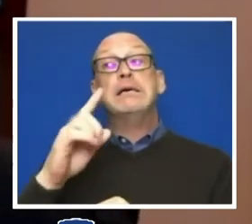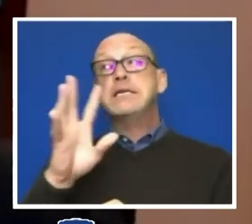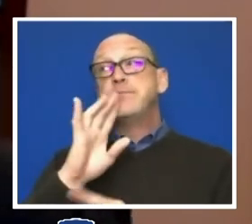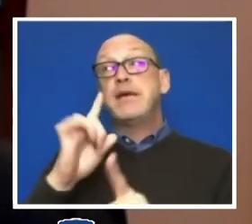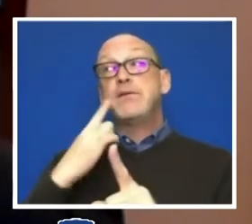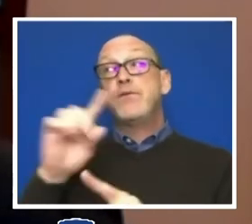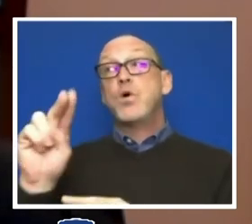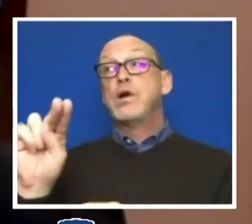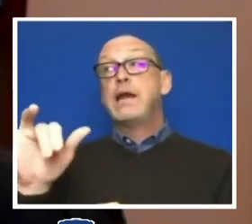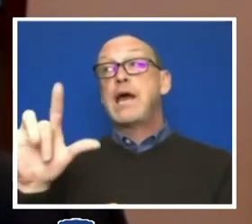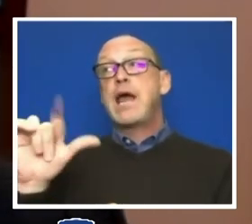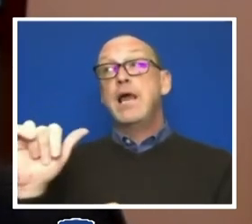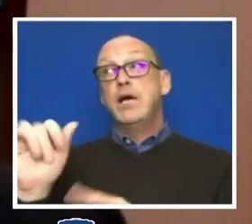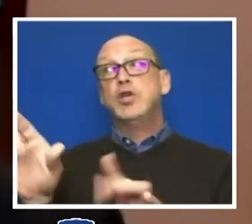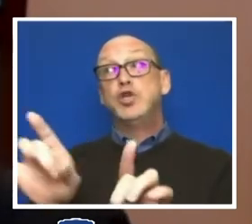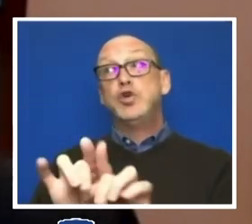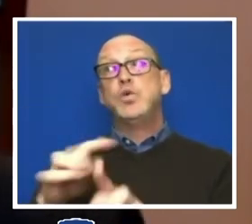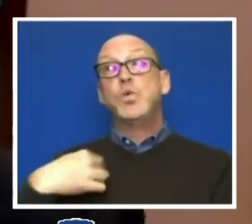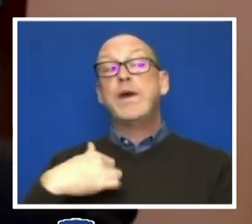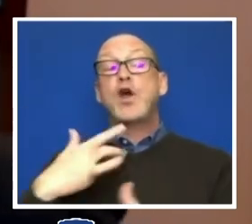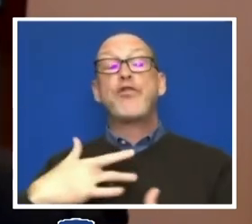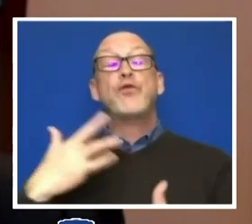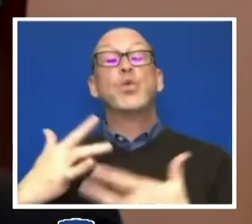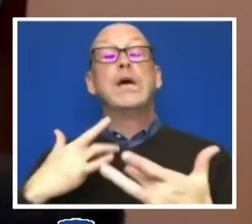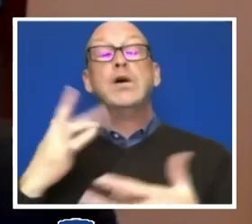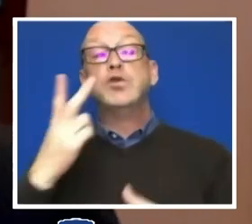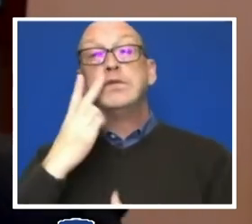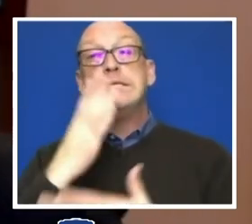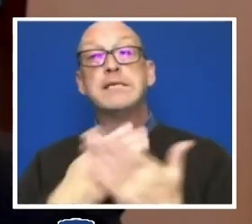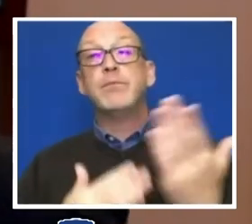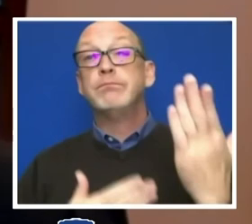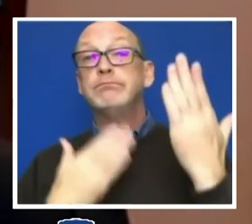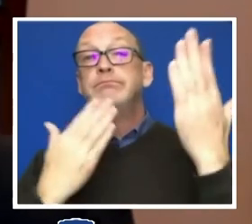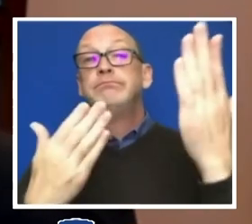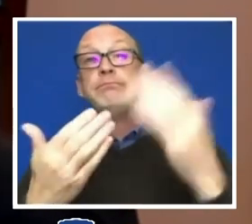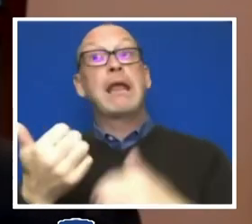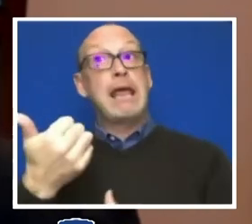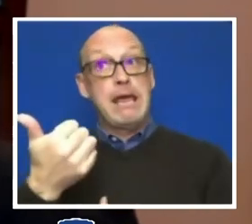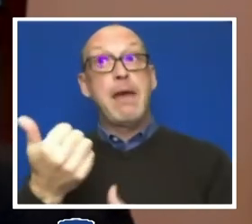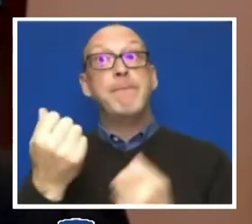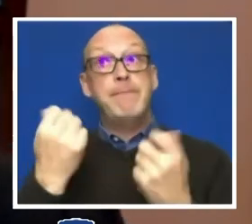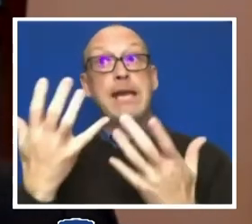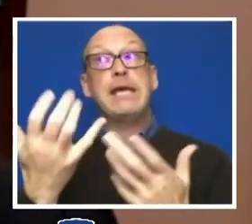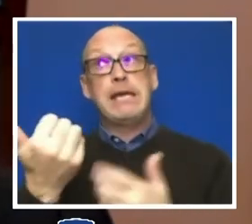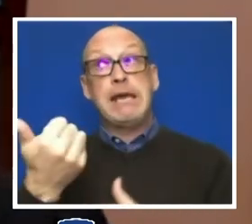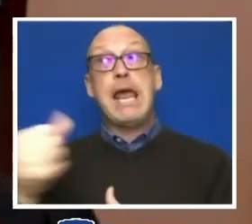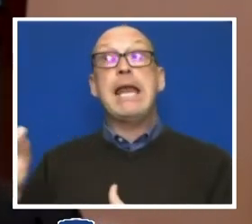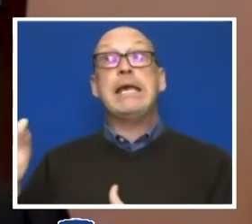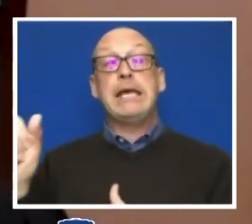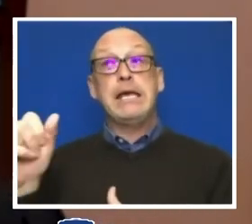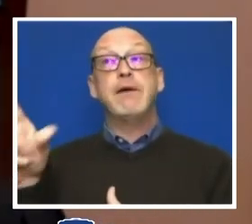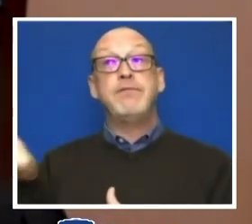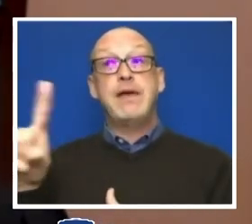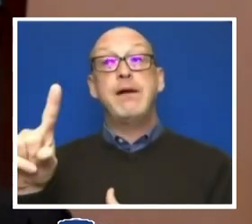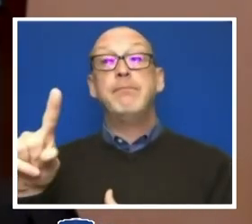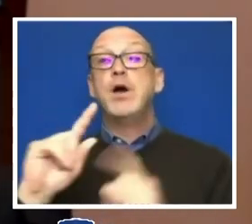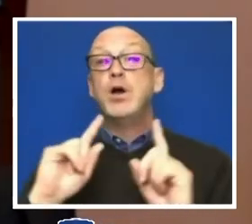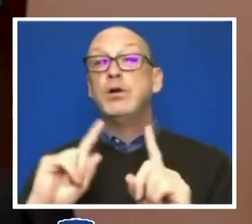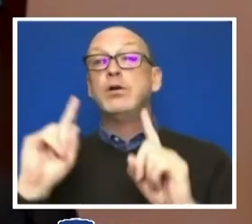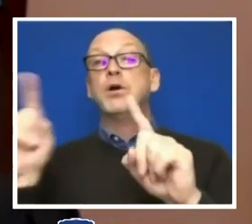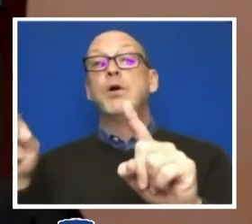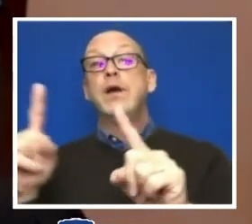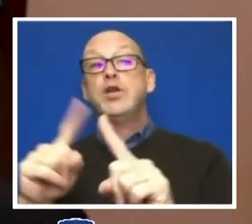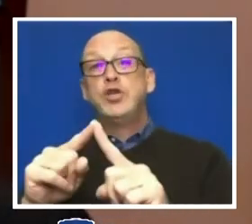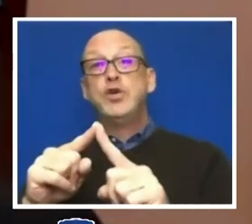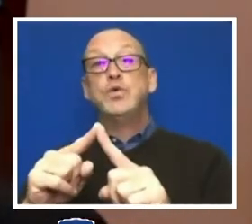thrilled to see some of the recommendations, many of them, in fact, going to the